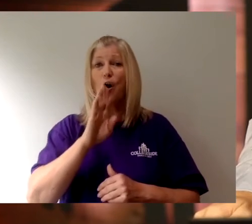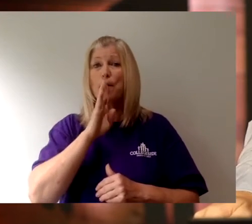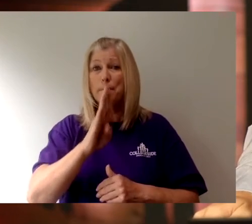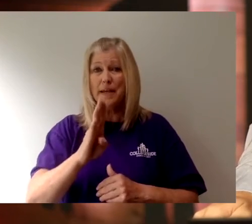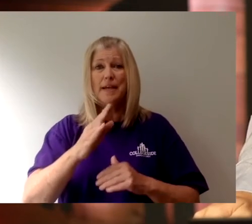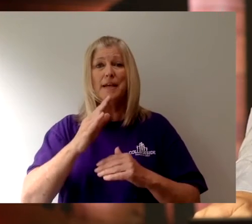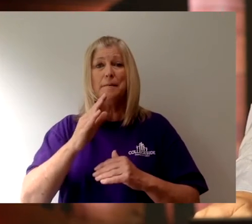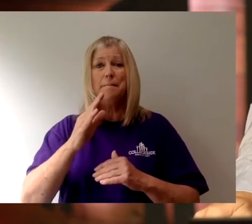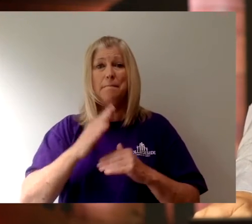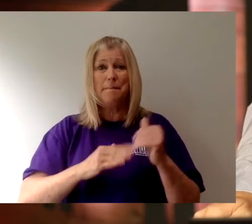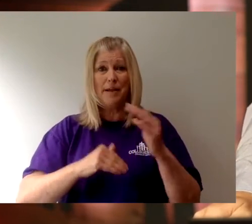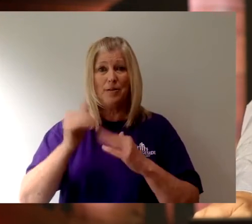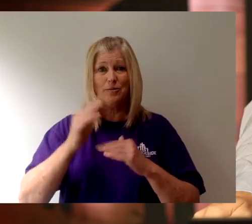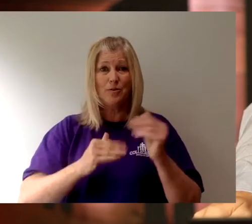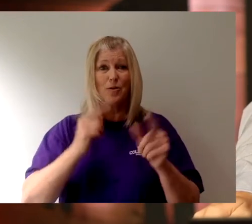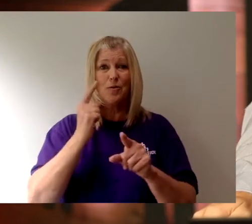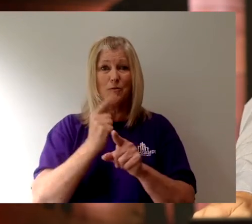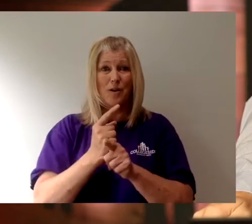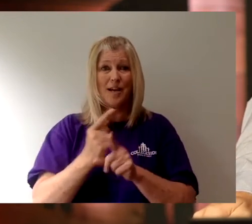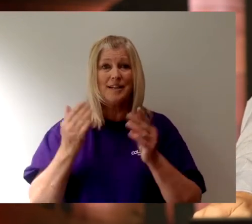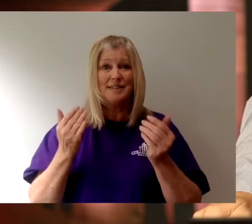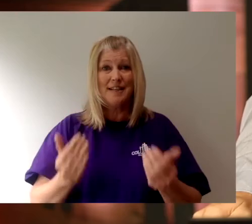being built.